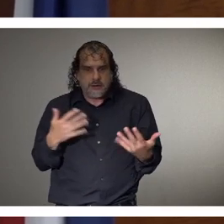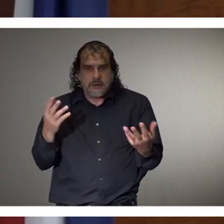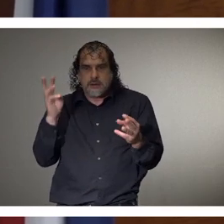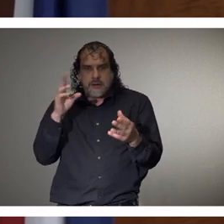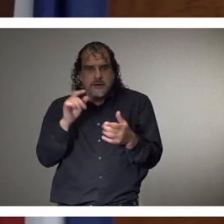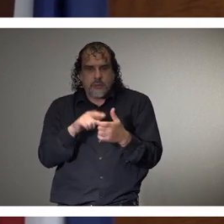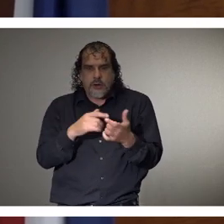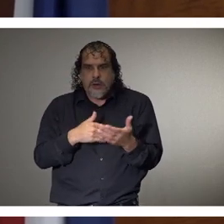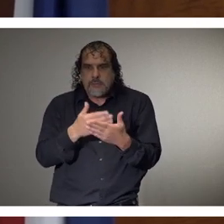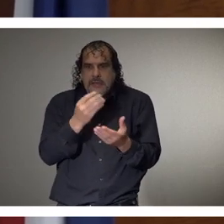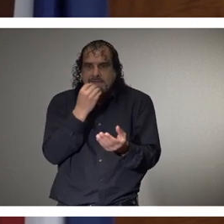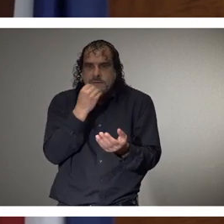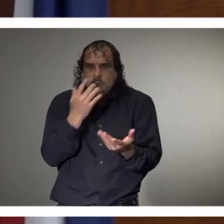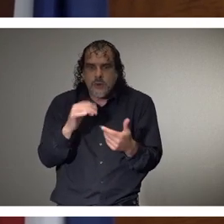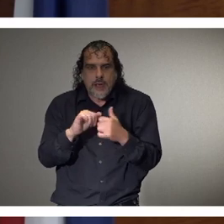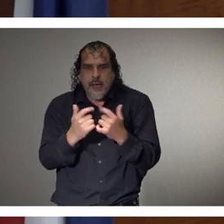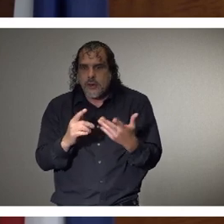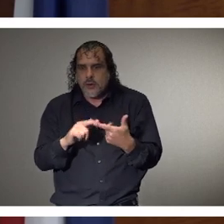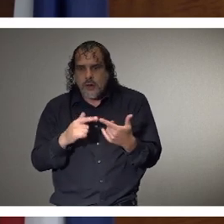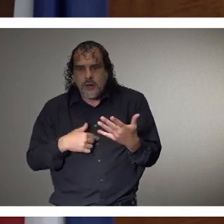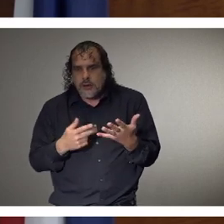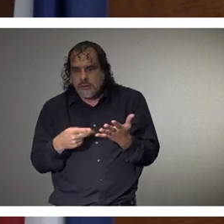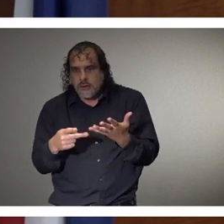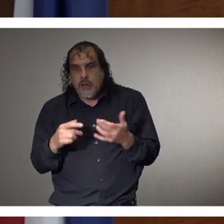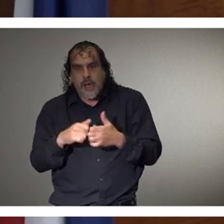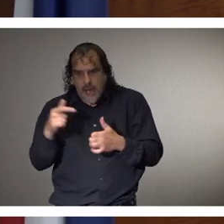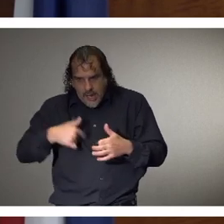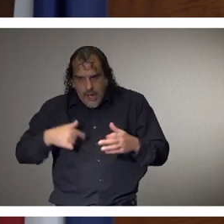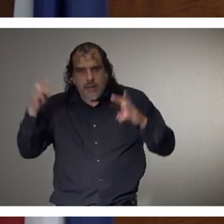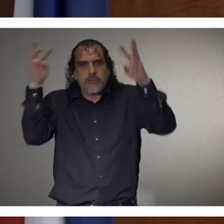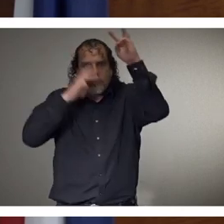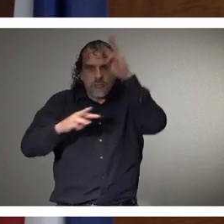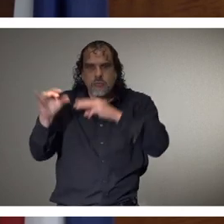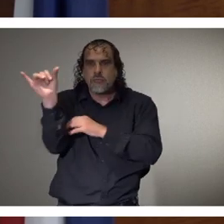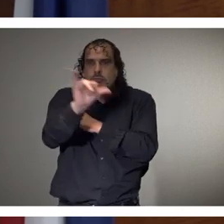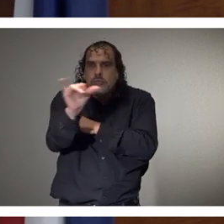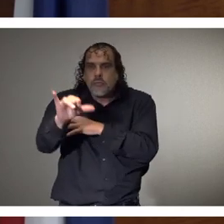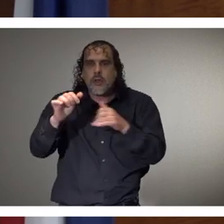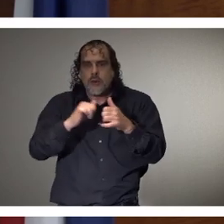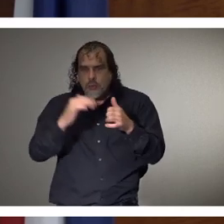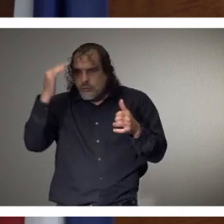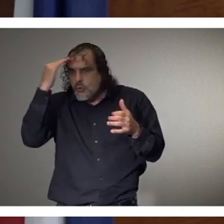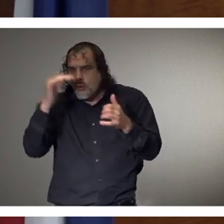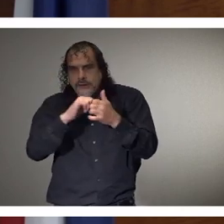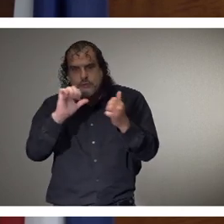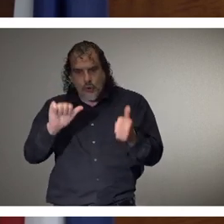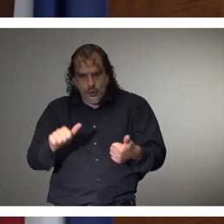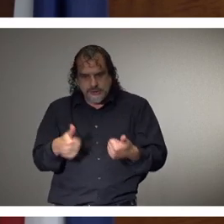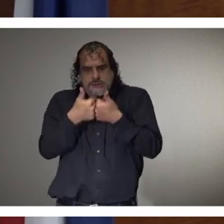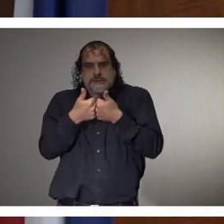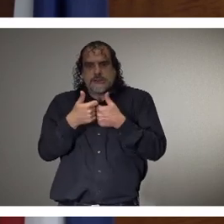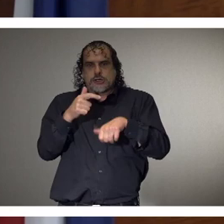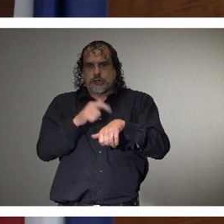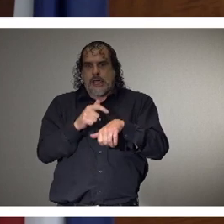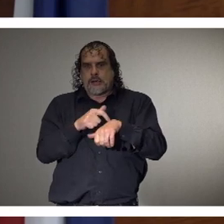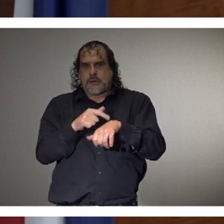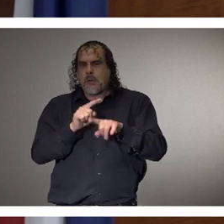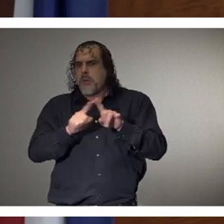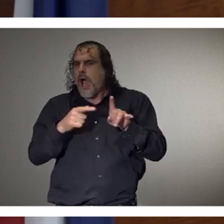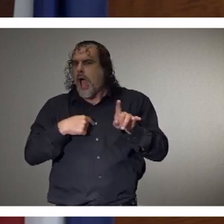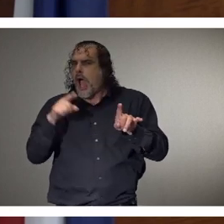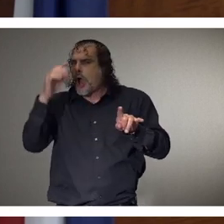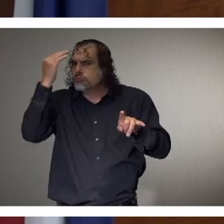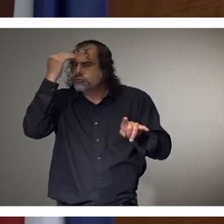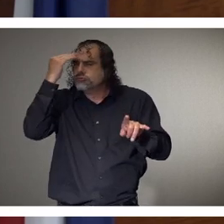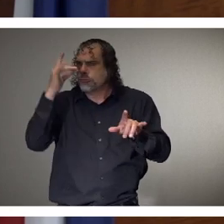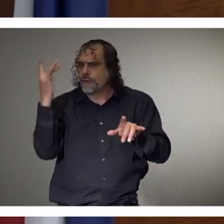meal is going to come from. I am very concerned about that. I know that these are challenging times, but I also know that